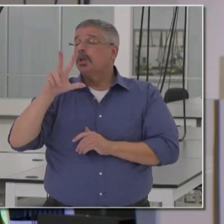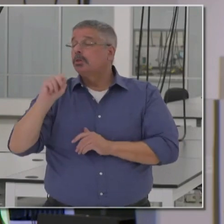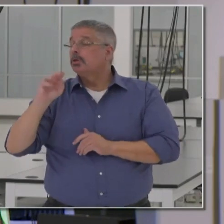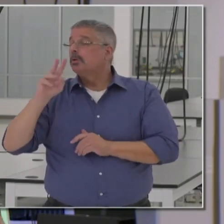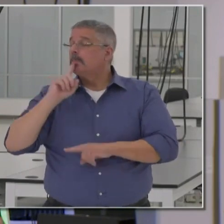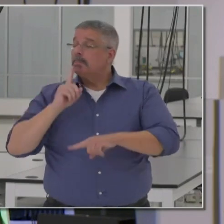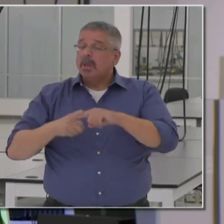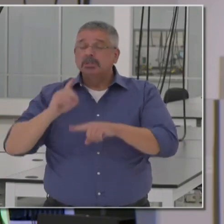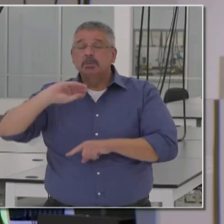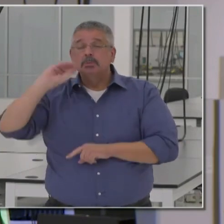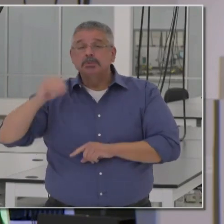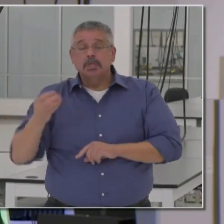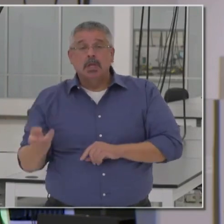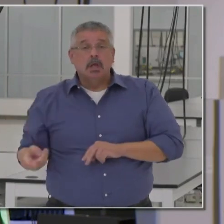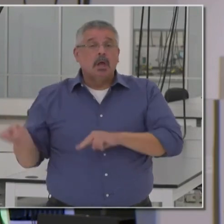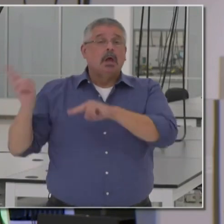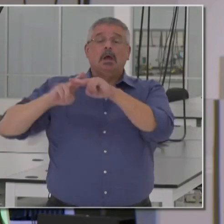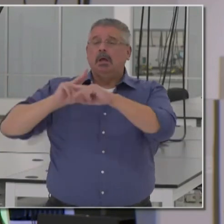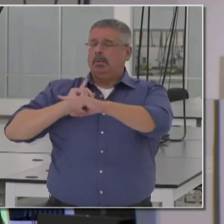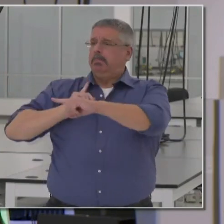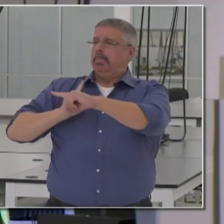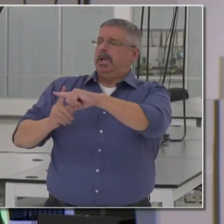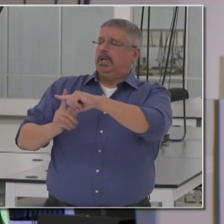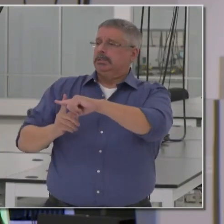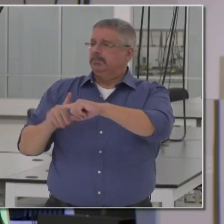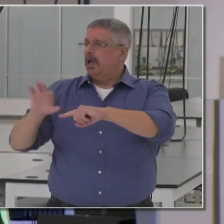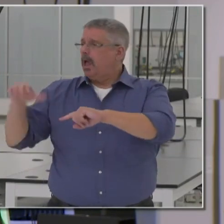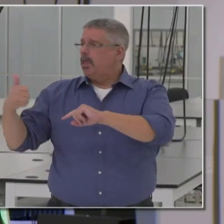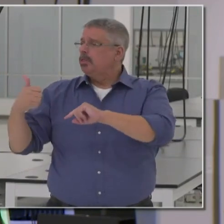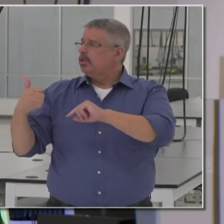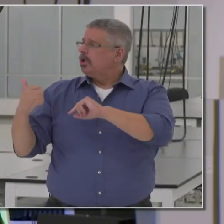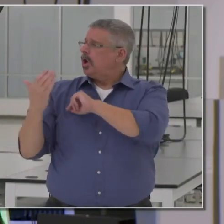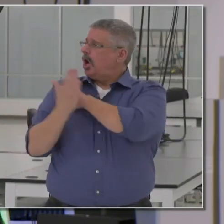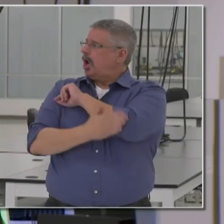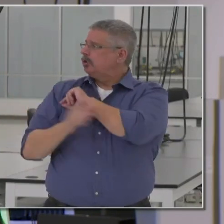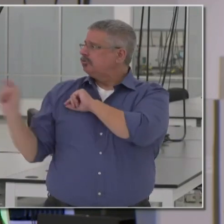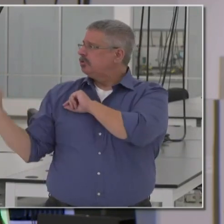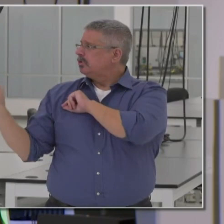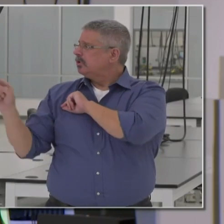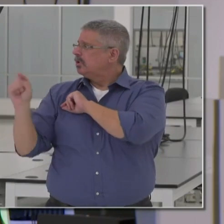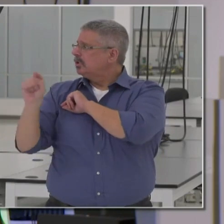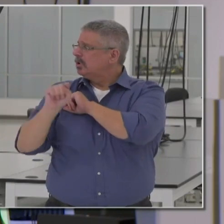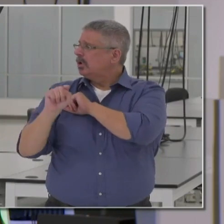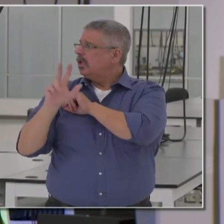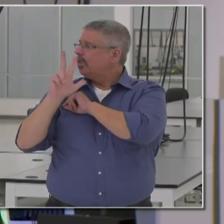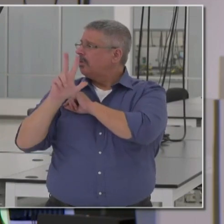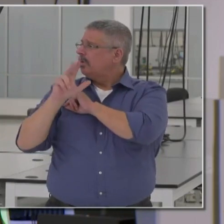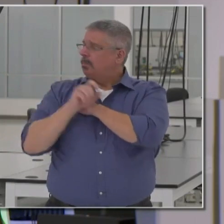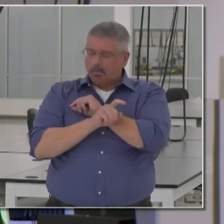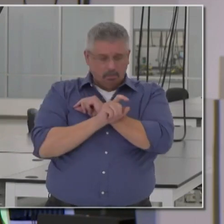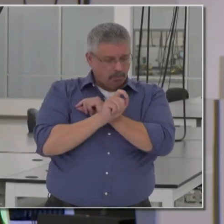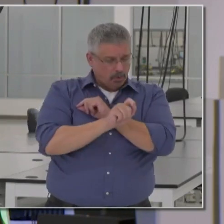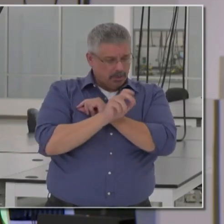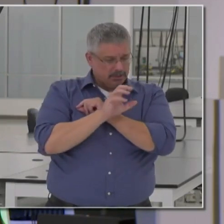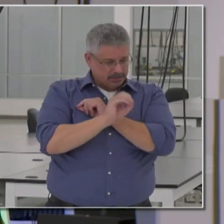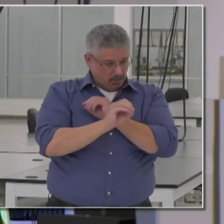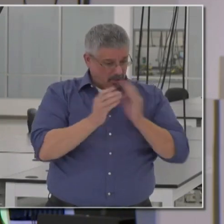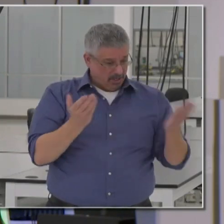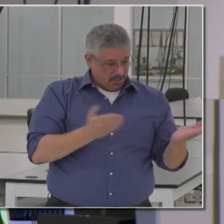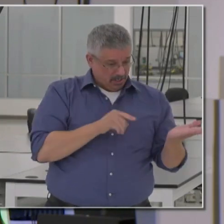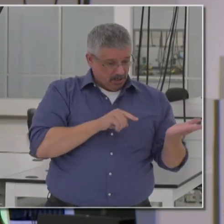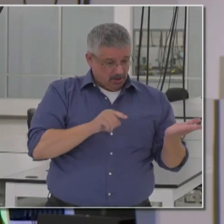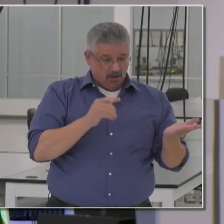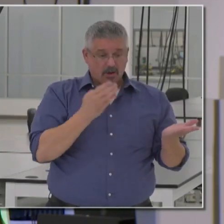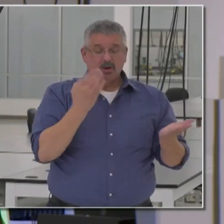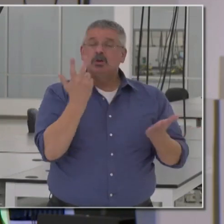30 plus percent positivity rates now in other parts of our country. We're at 3.0% over a